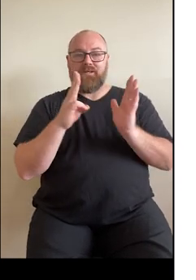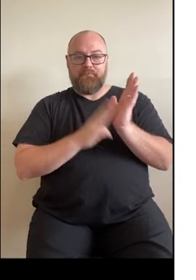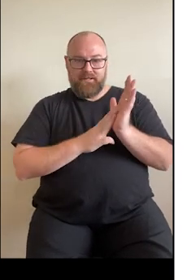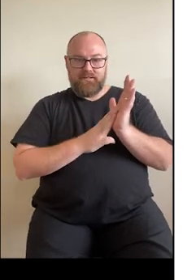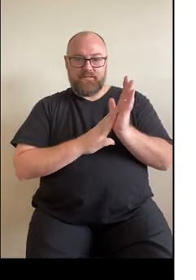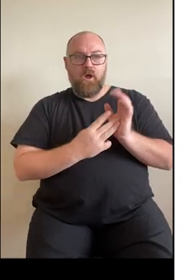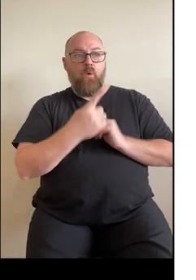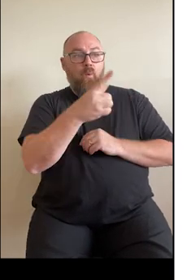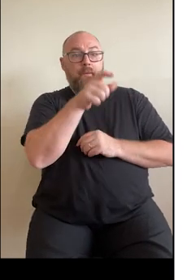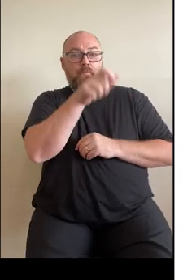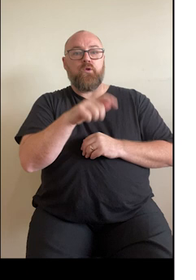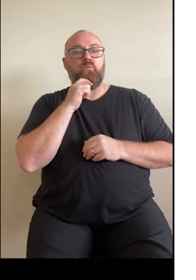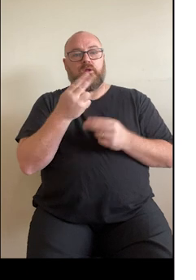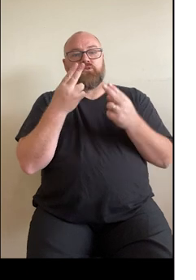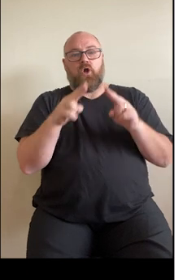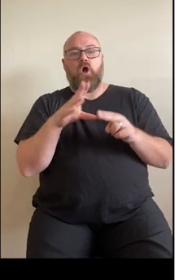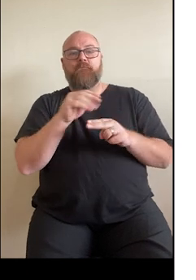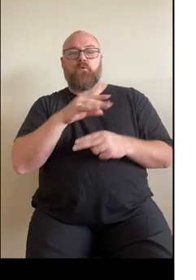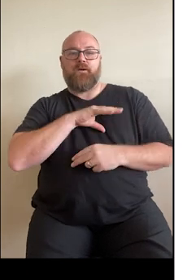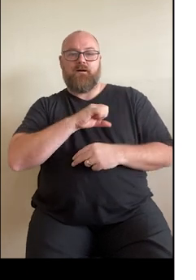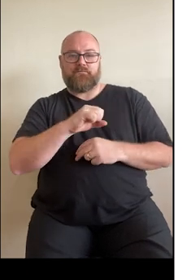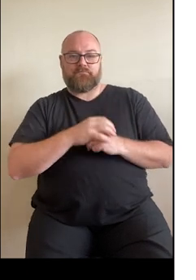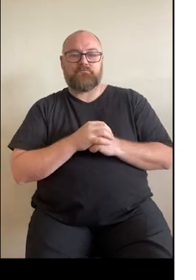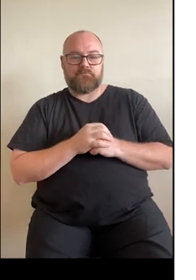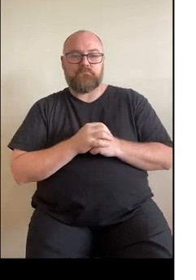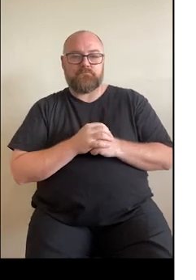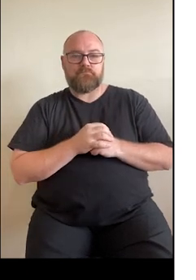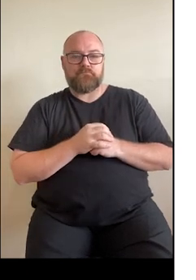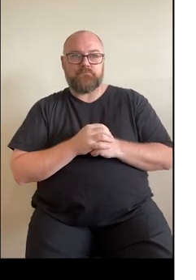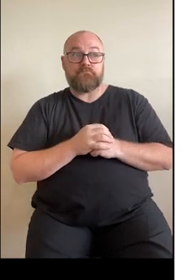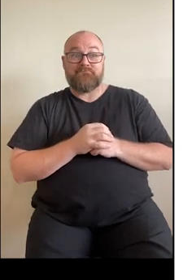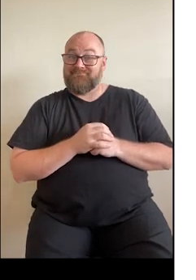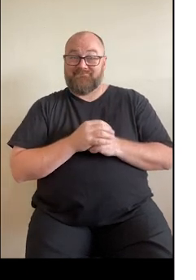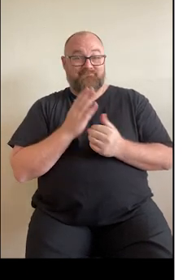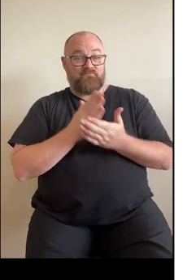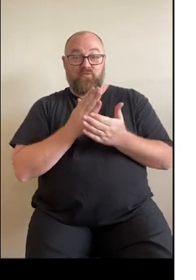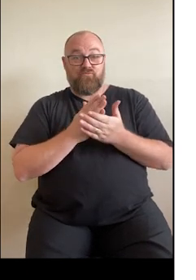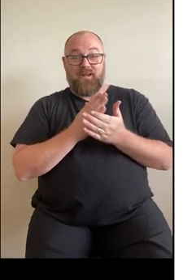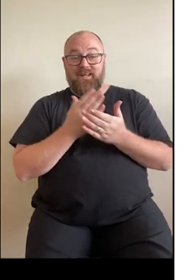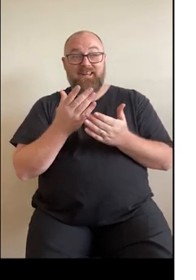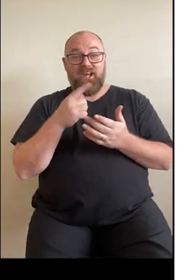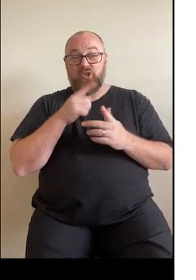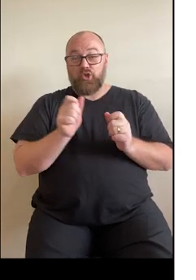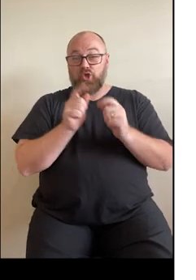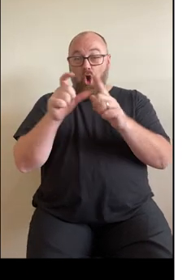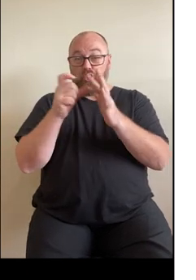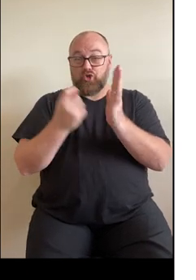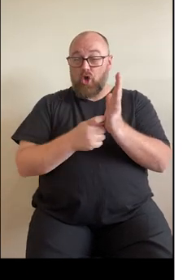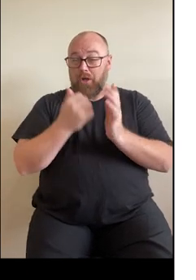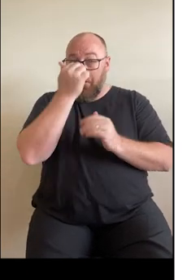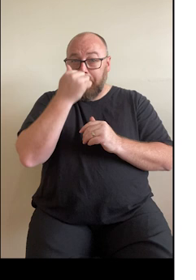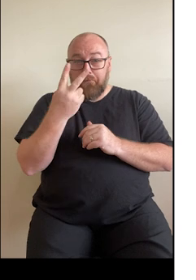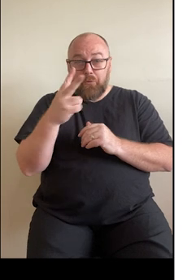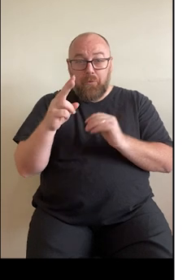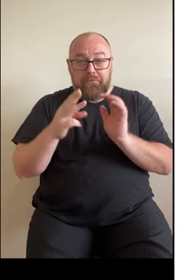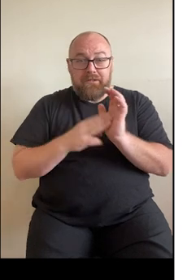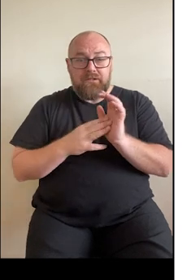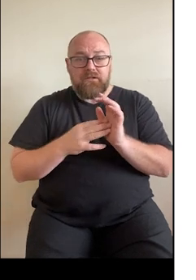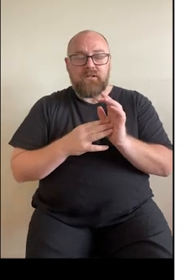Australian loses their life to heart disease. It takes less than 30 minutes to know your risk and this Heart Week,